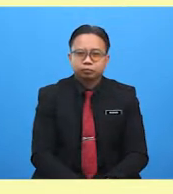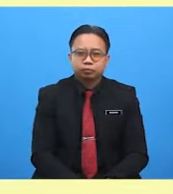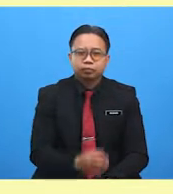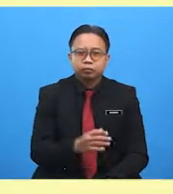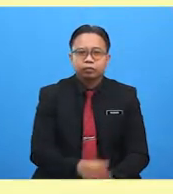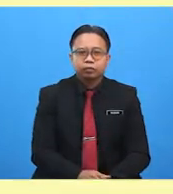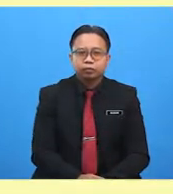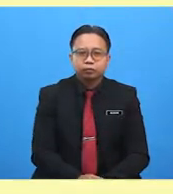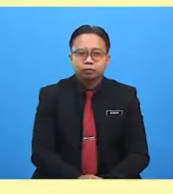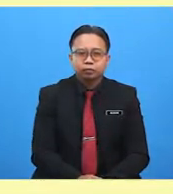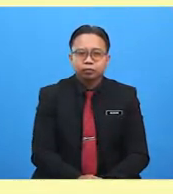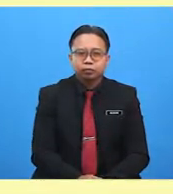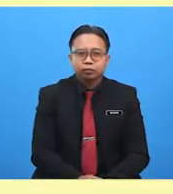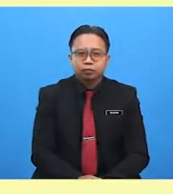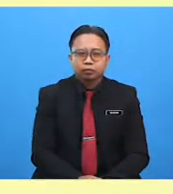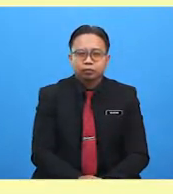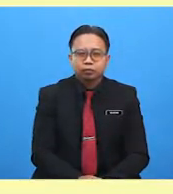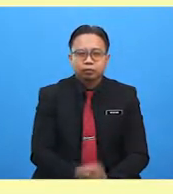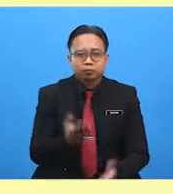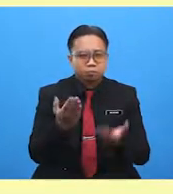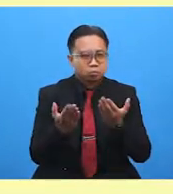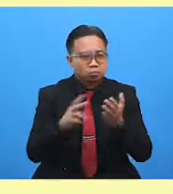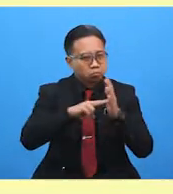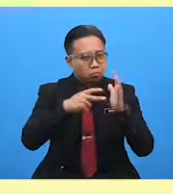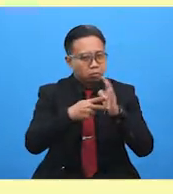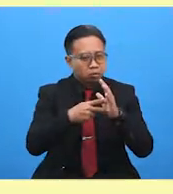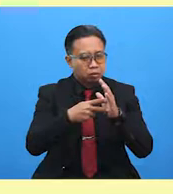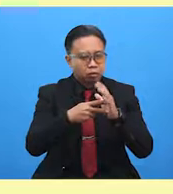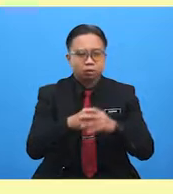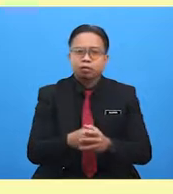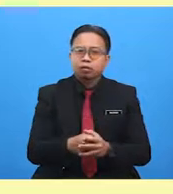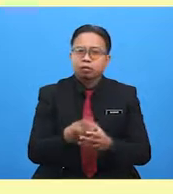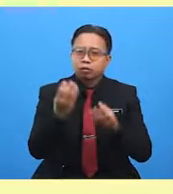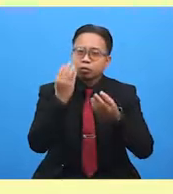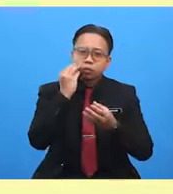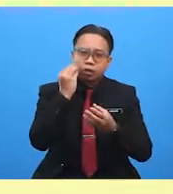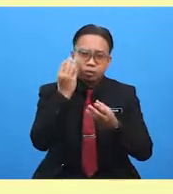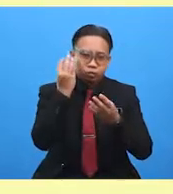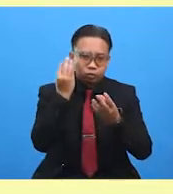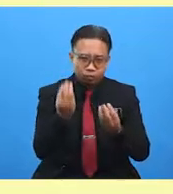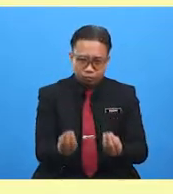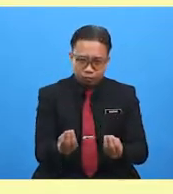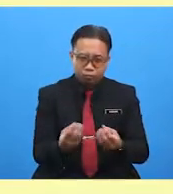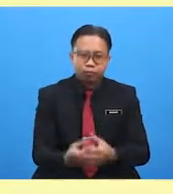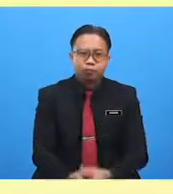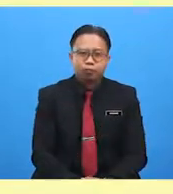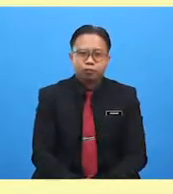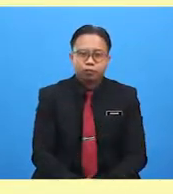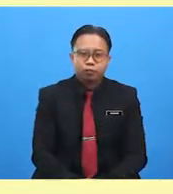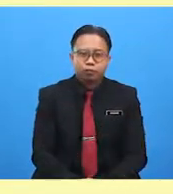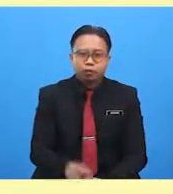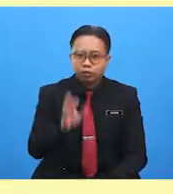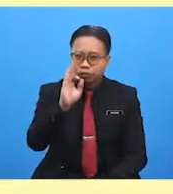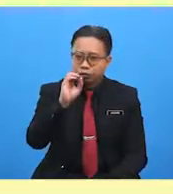Damp. Means something is slightly wet. Foggy.